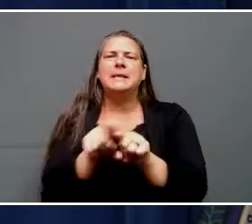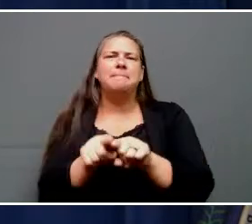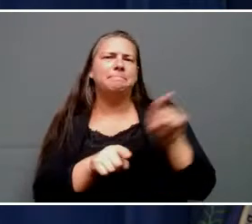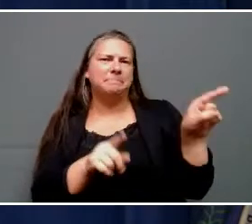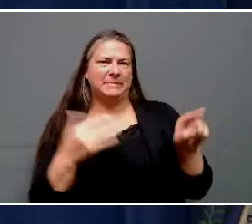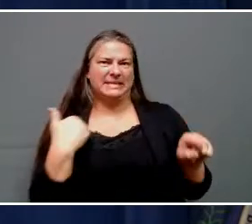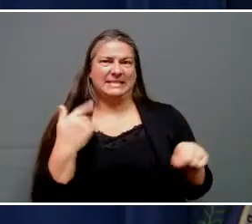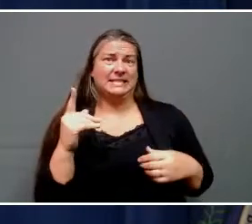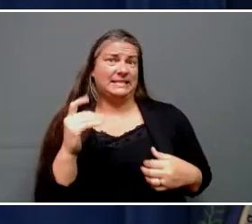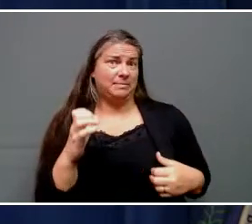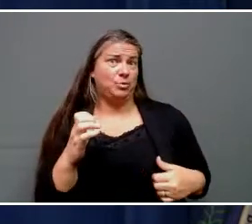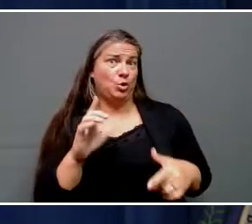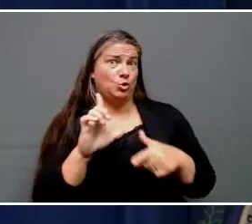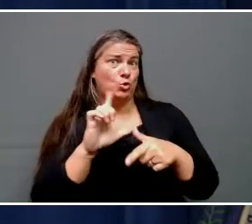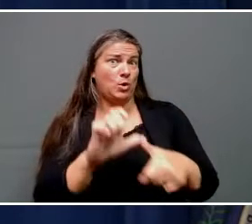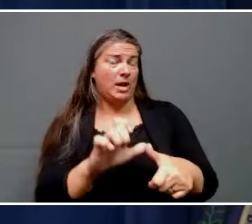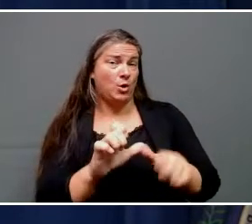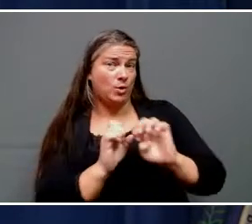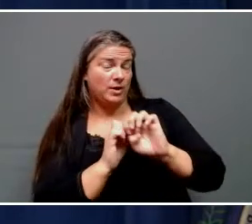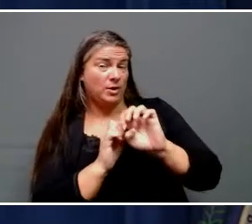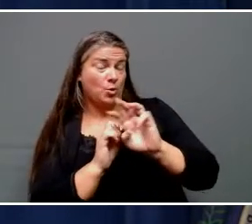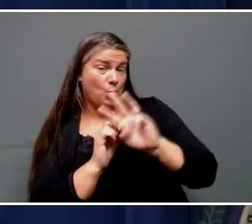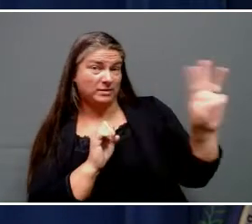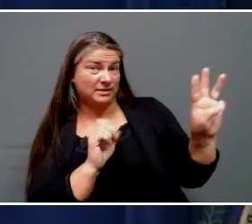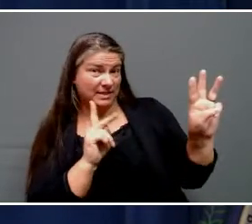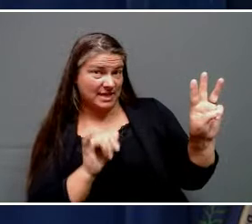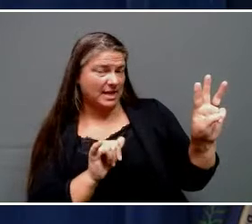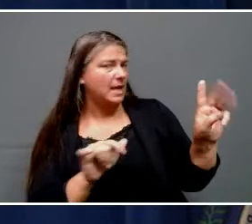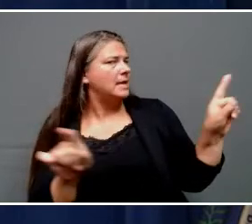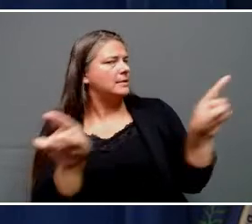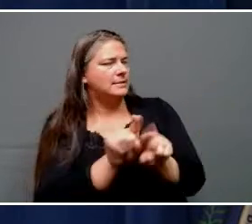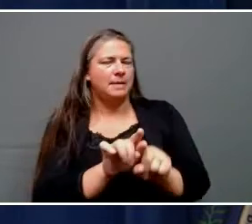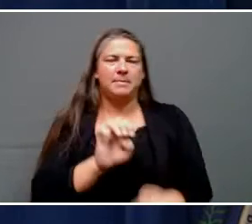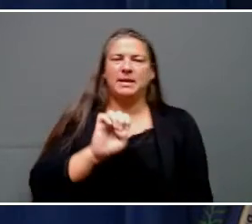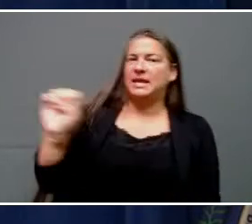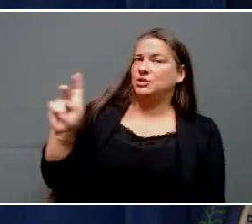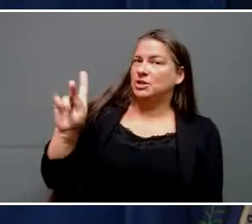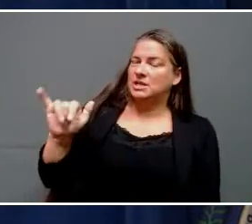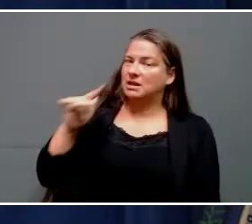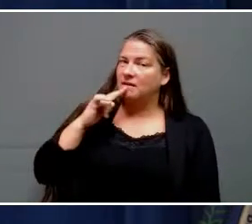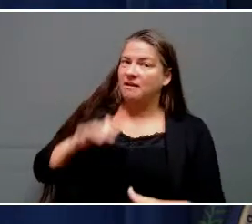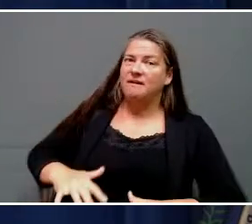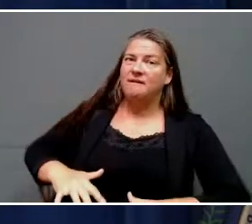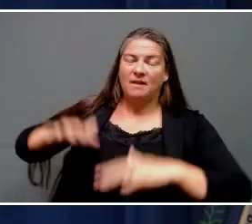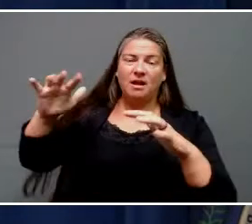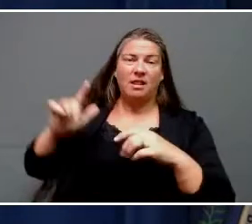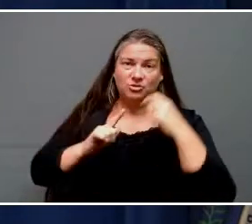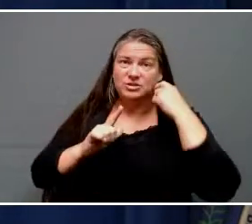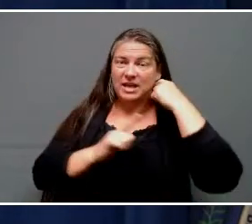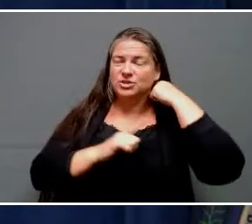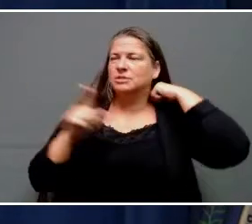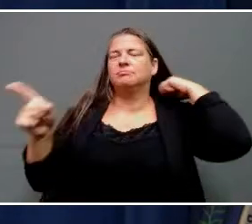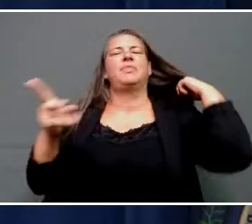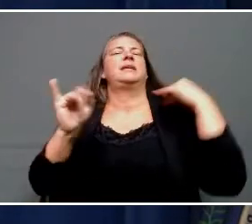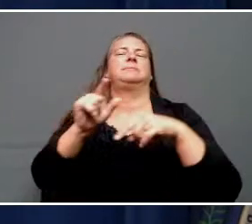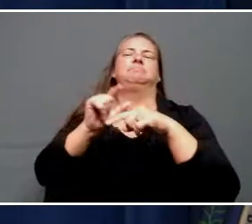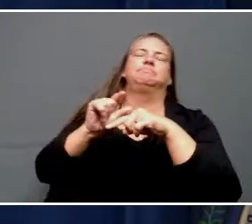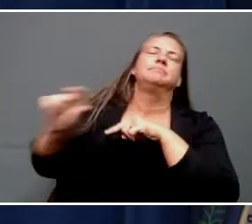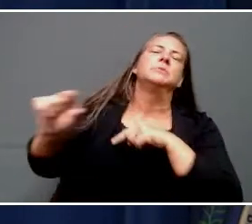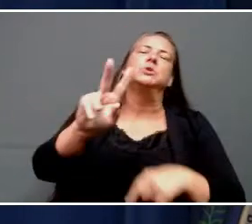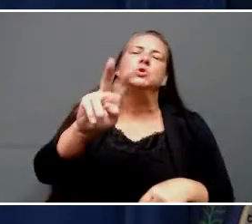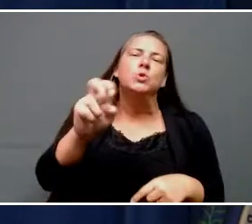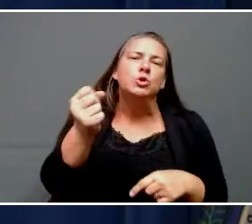deadly tornadoes in the west, the Eastern Kentucky flood relief legislation appropriates nearly $212